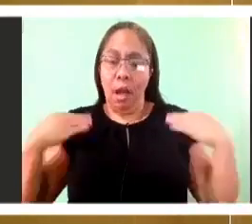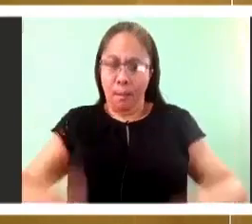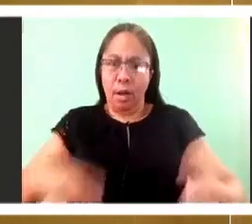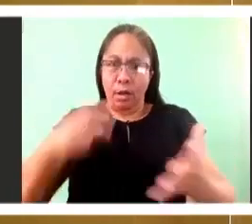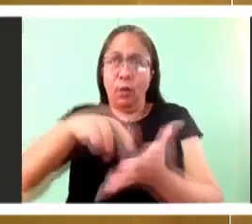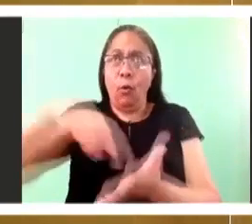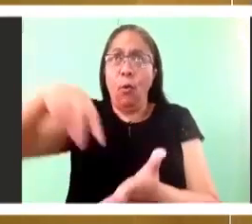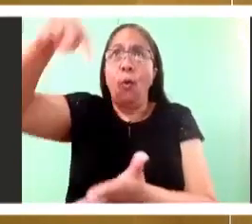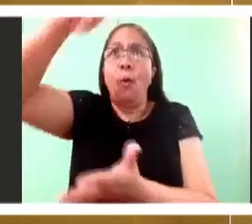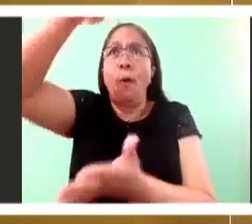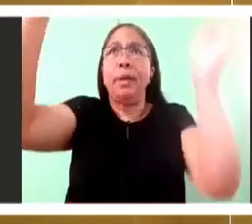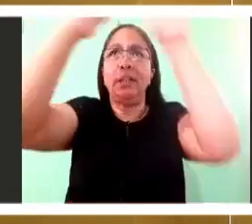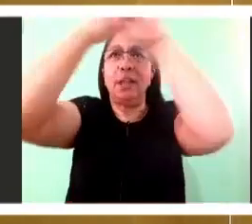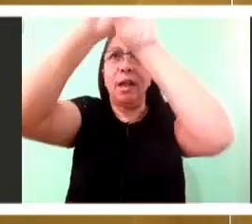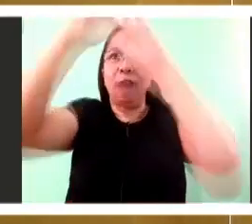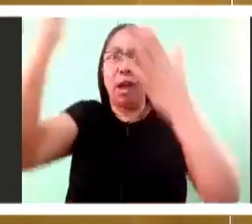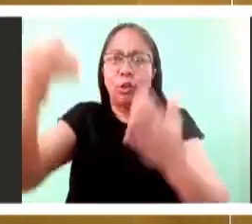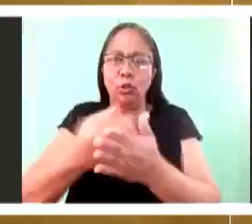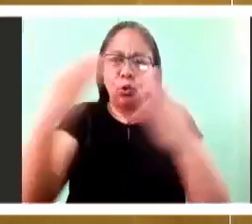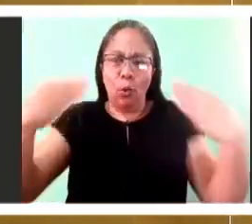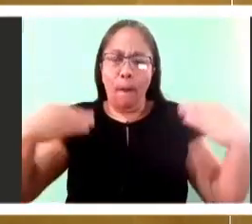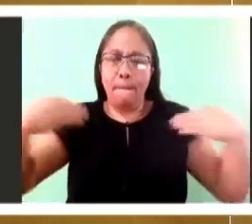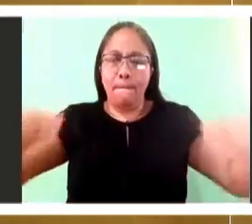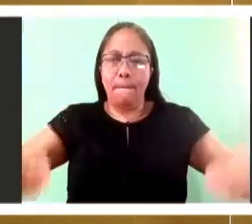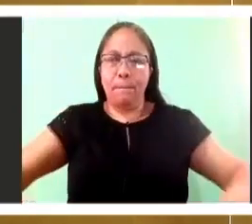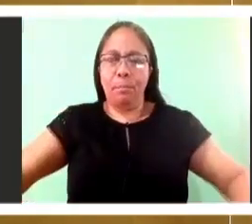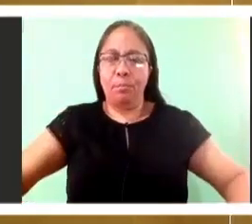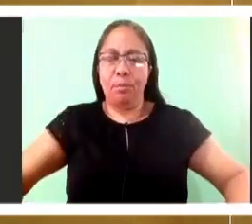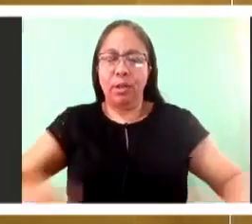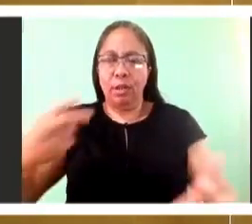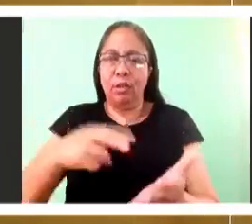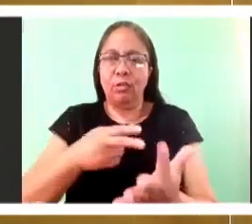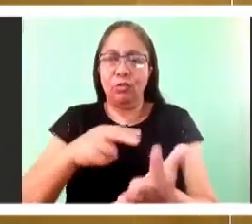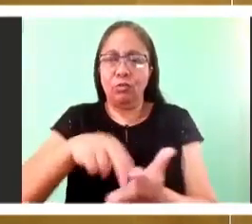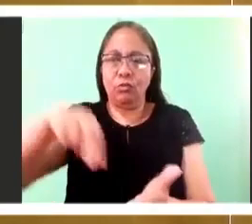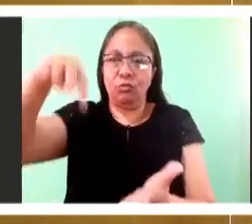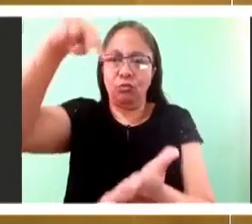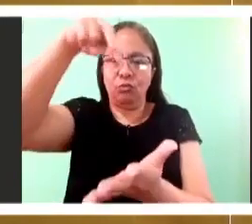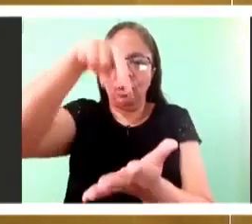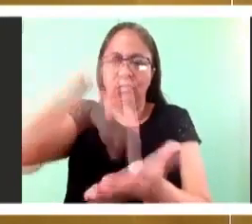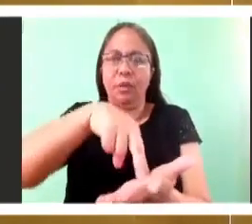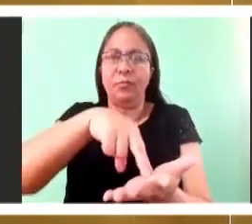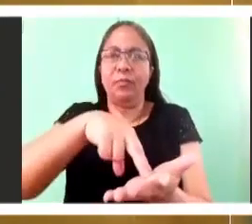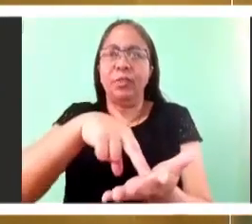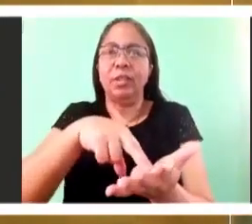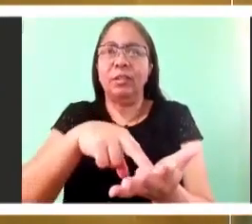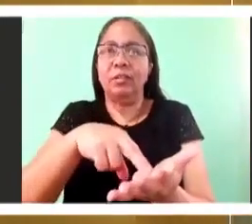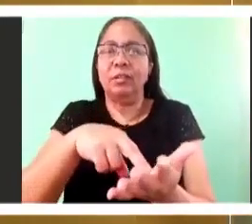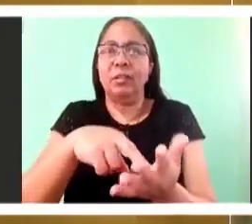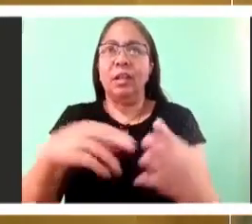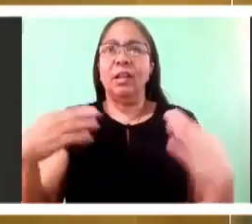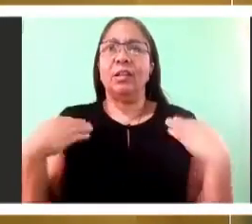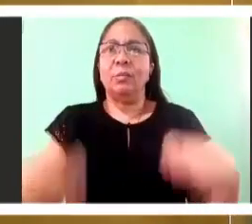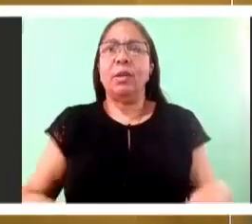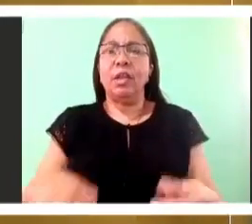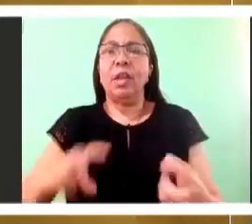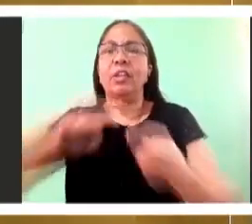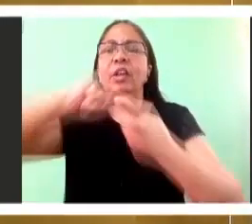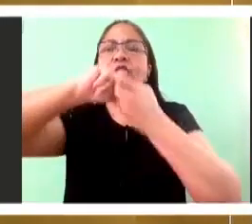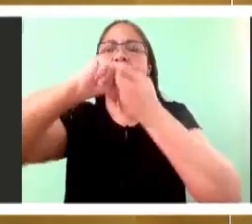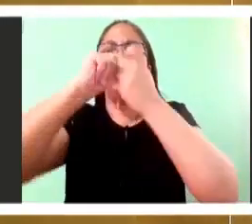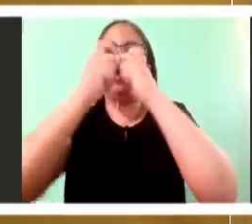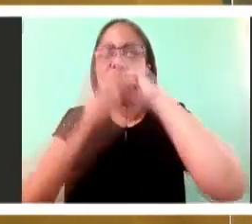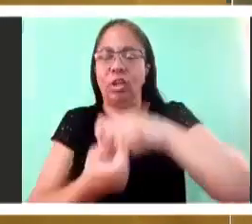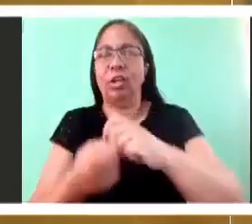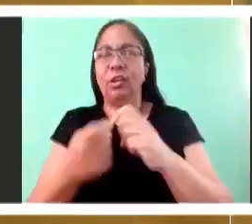transformed body and it contains the whole of the Godhead the way that his earthly body did.